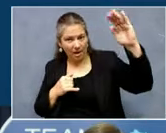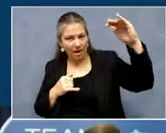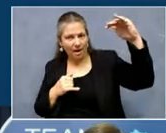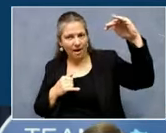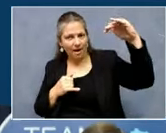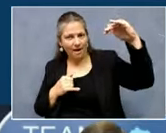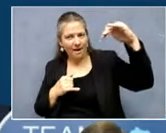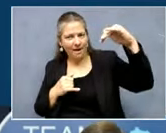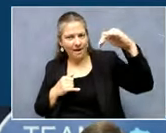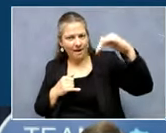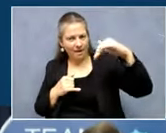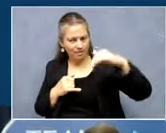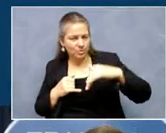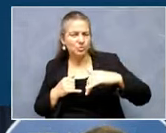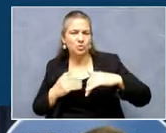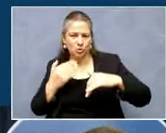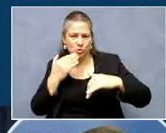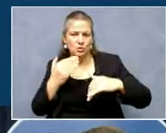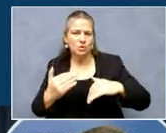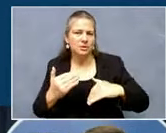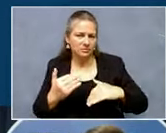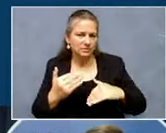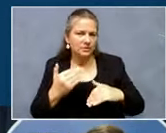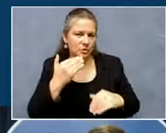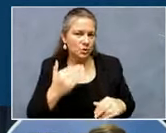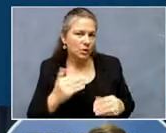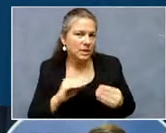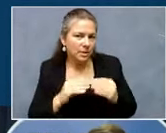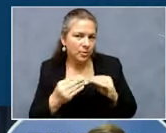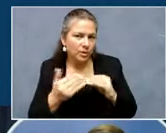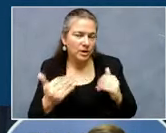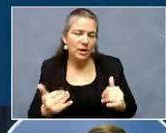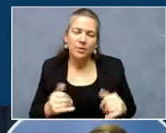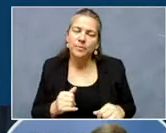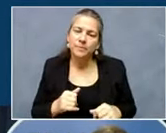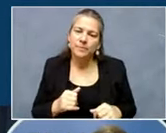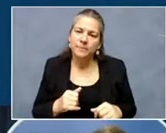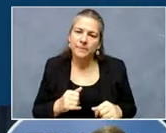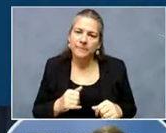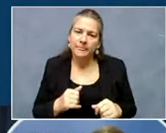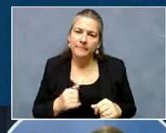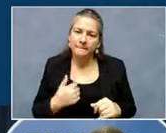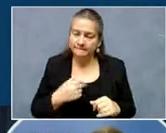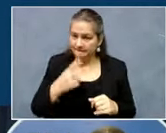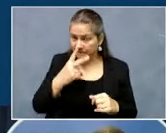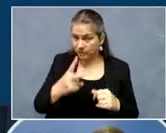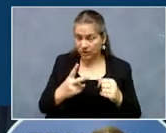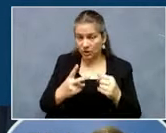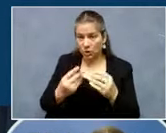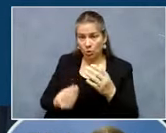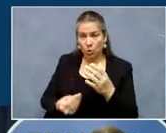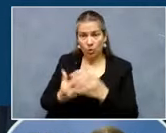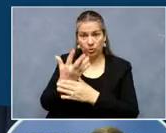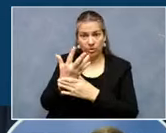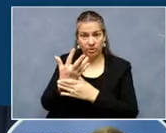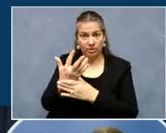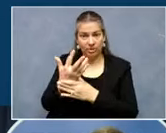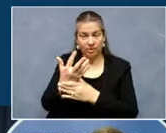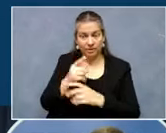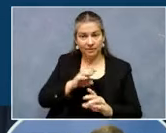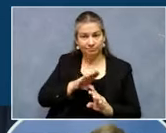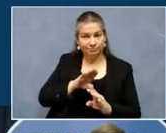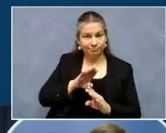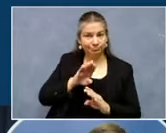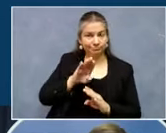sign. Obviously, we went through exponential growth in cases, and that's led to